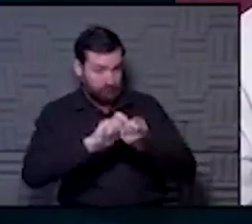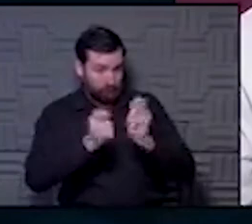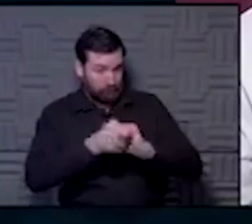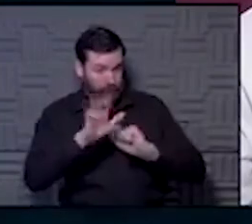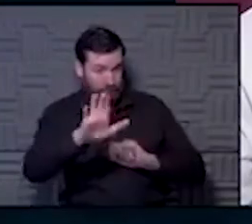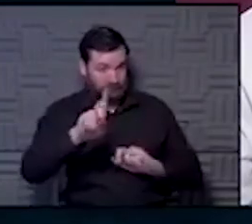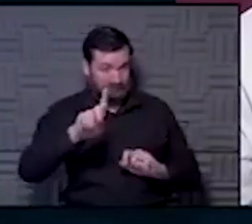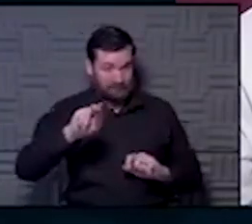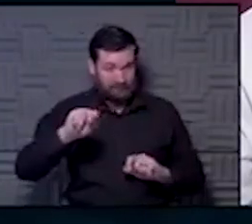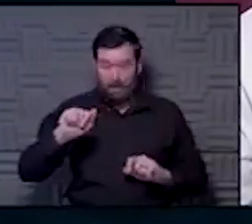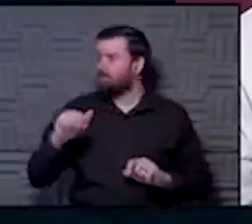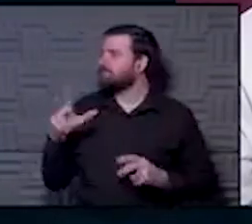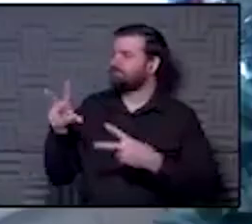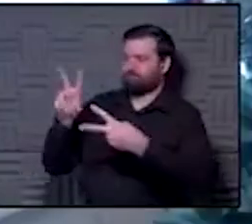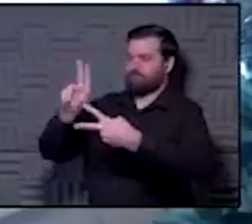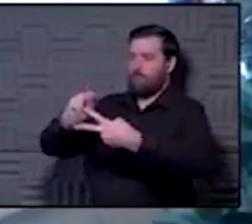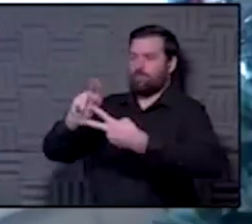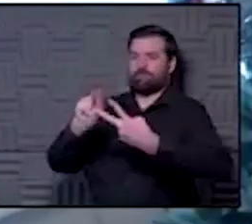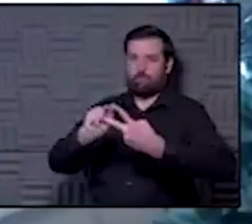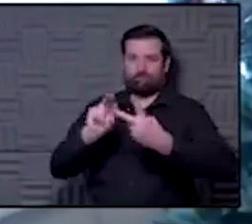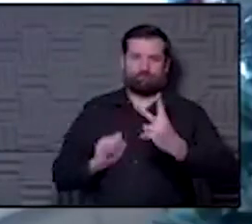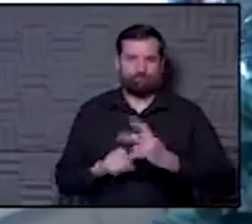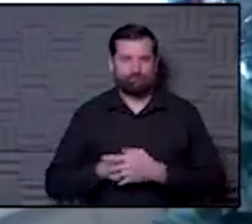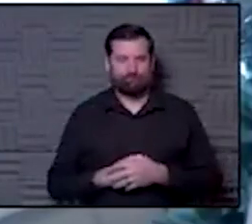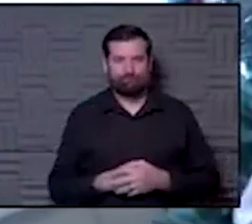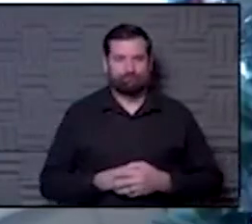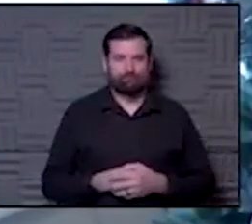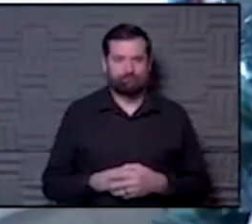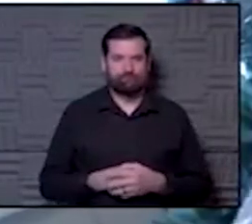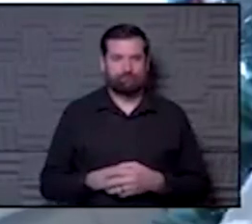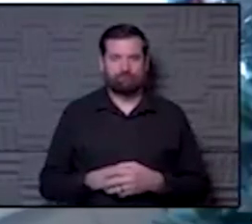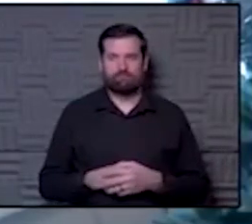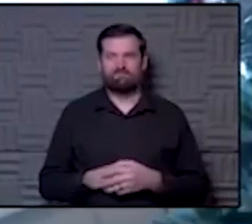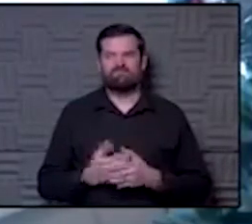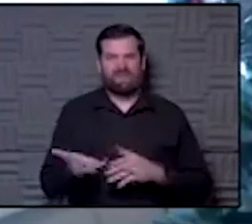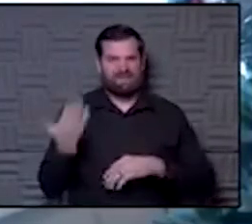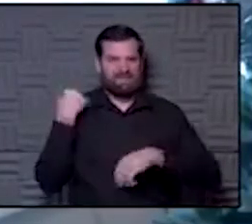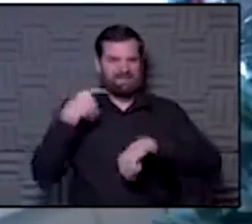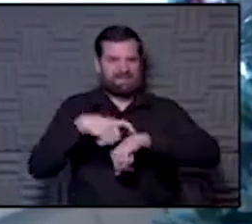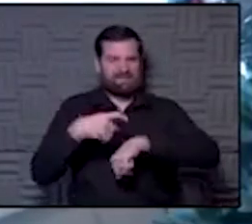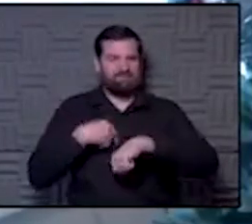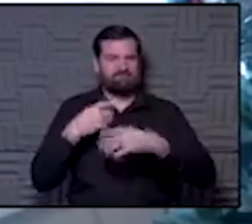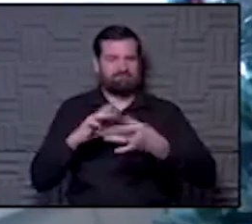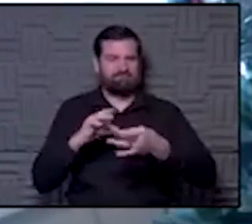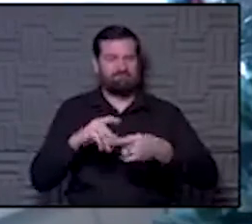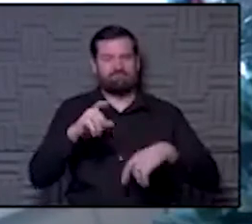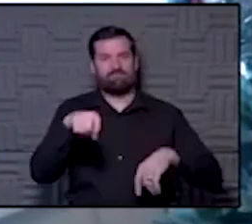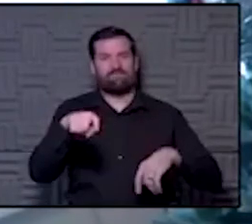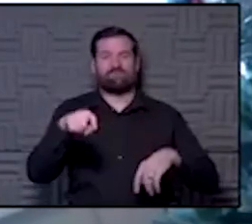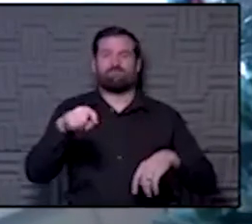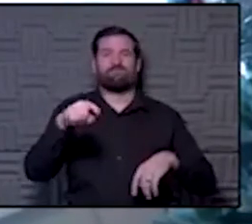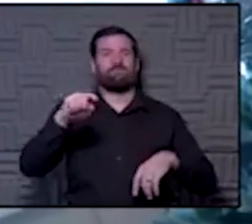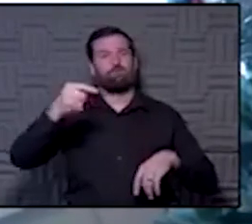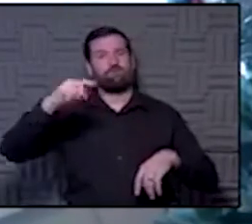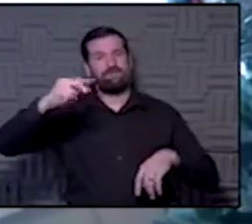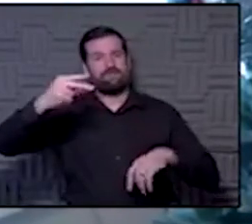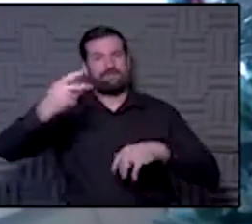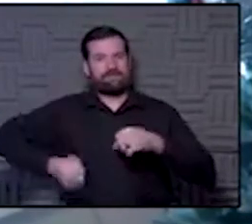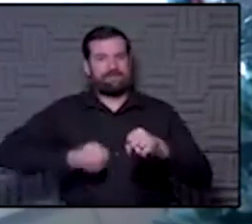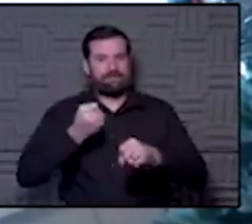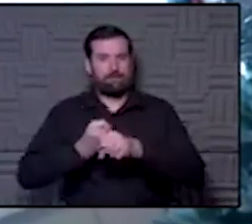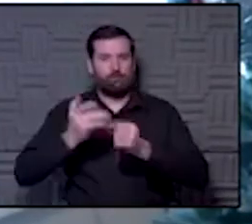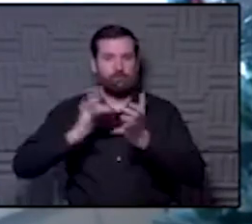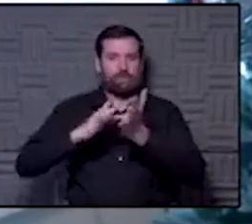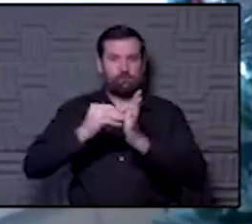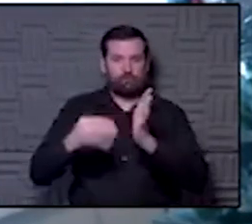No and no are the answers to those questions. So I think last time I was on, I said, I need one of the first or second year medical students to follow me